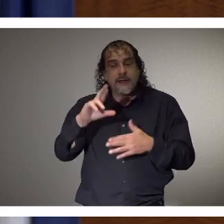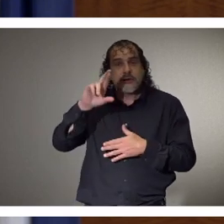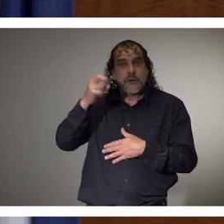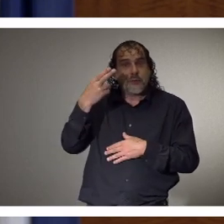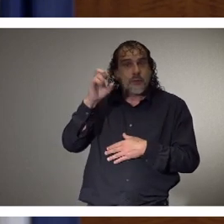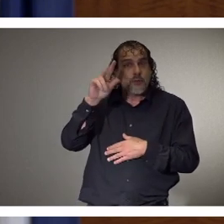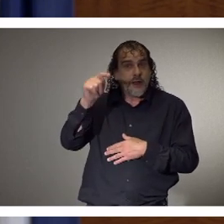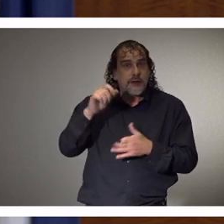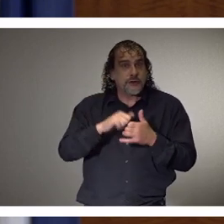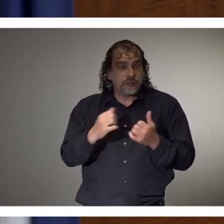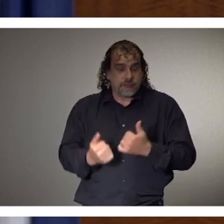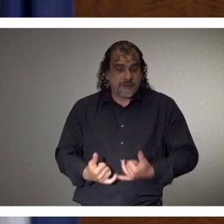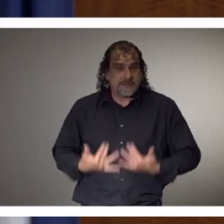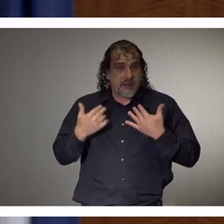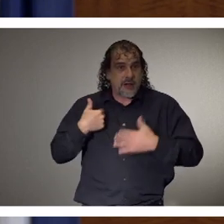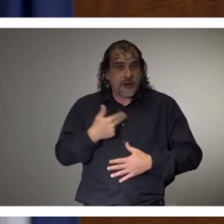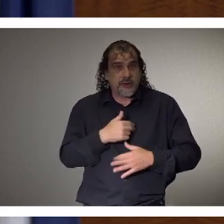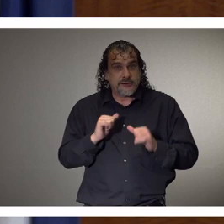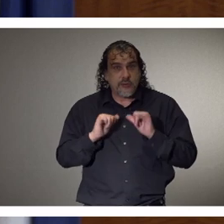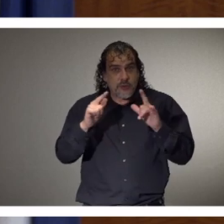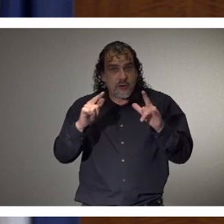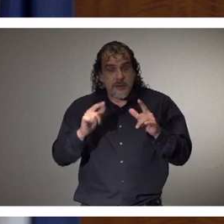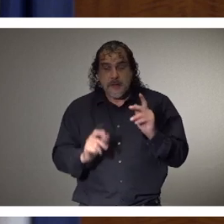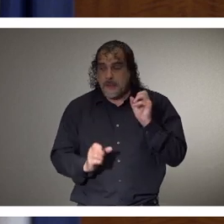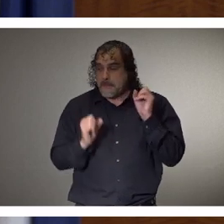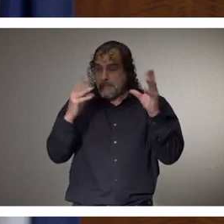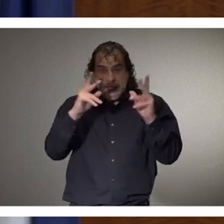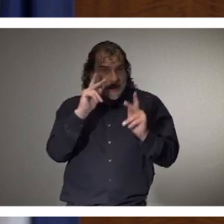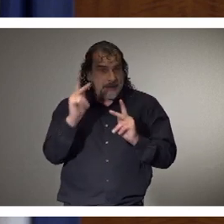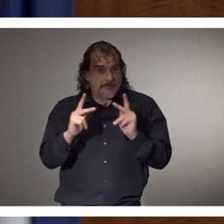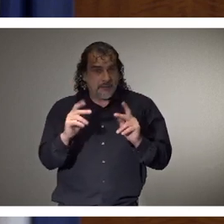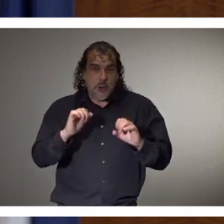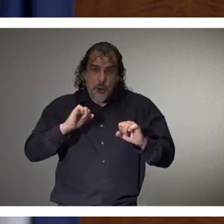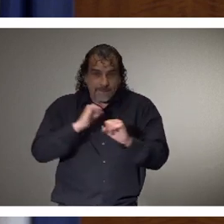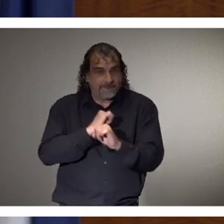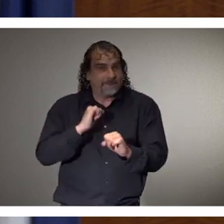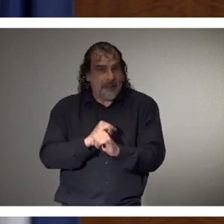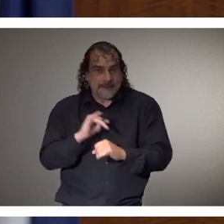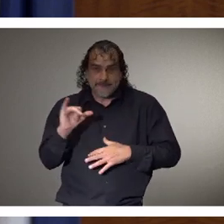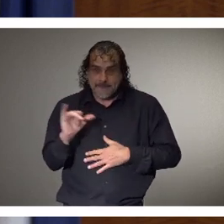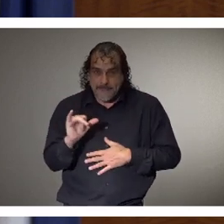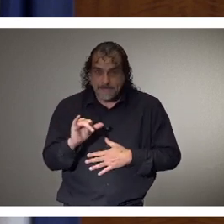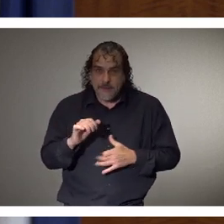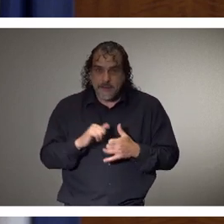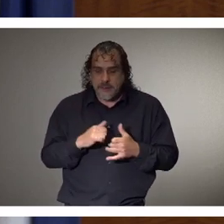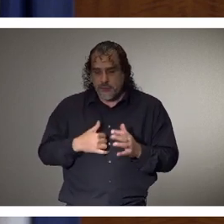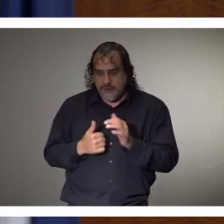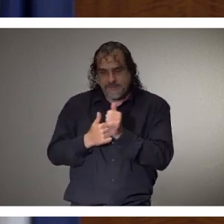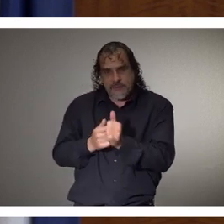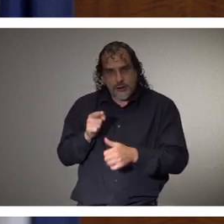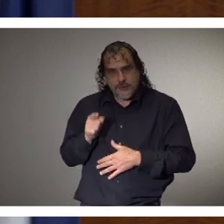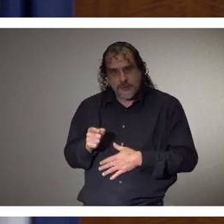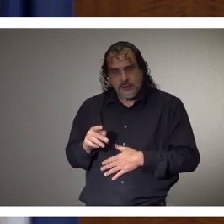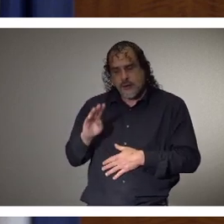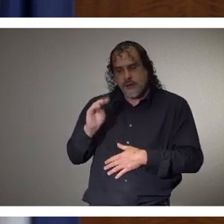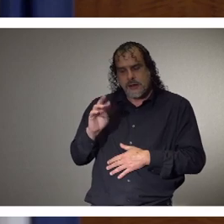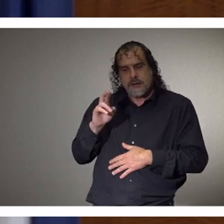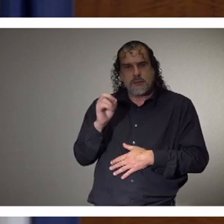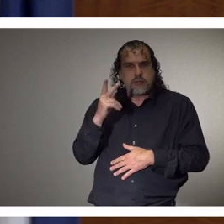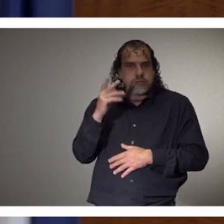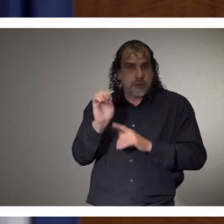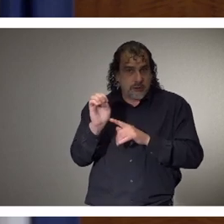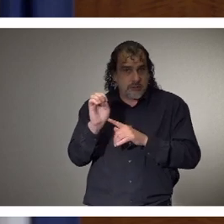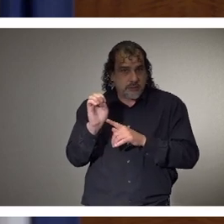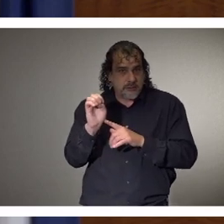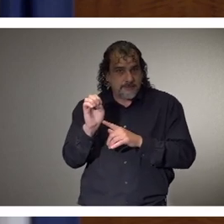to all of us. I know there's a lot of Mississippians out there that are fighting. We can follow Rhett's lead. Brooke from